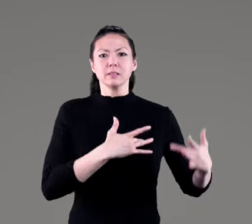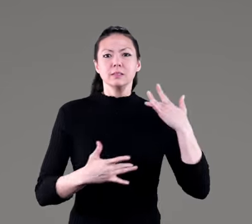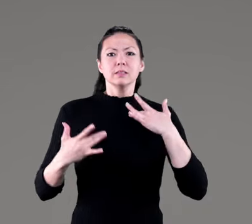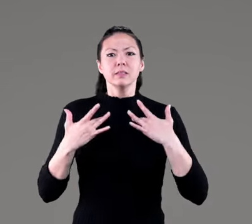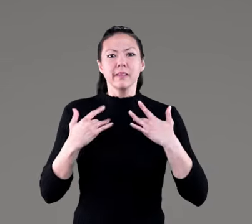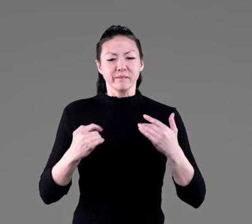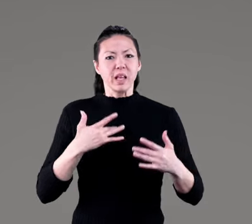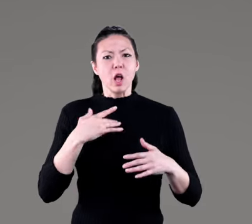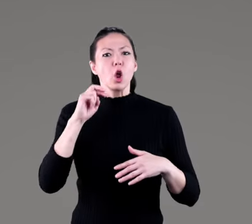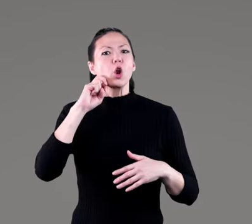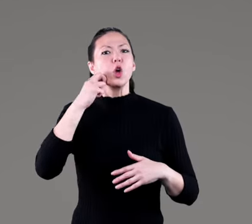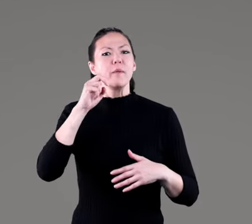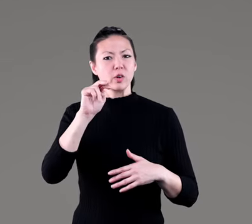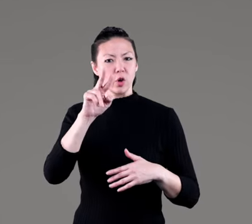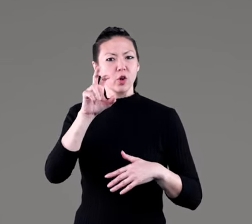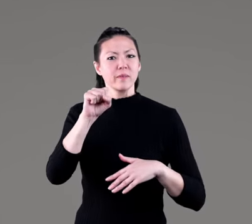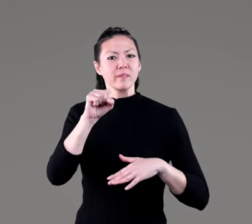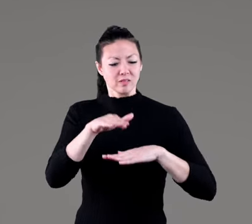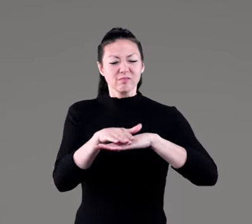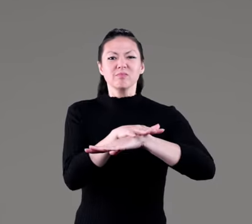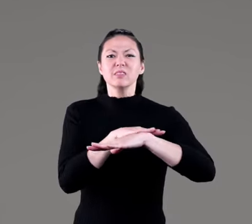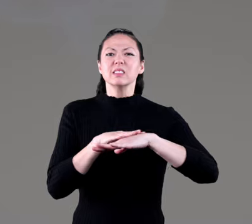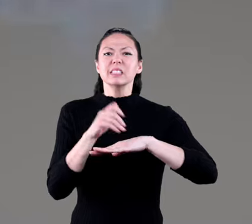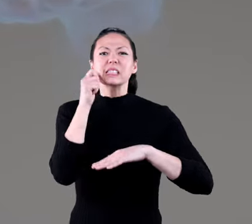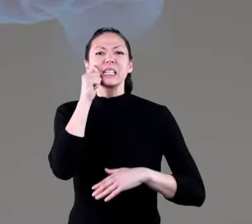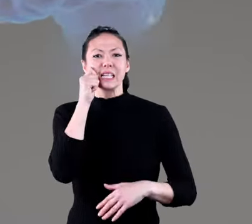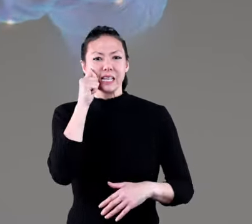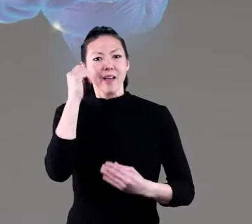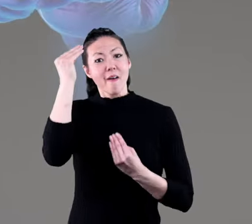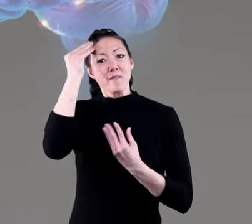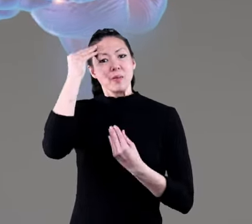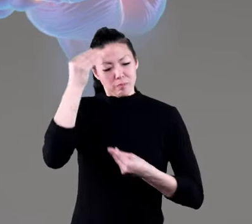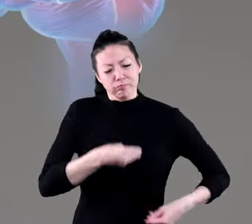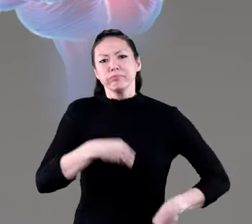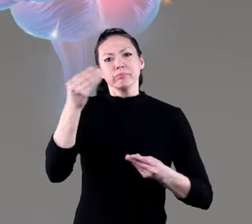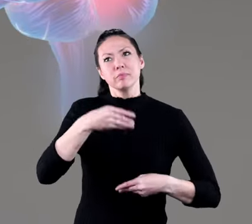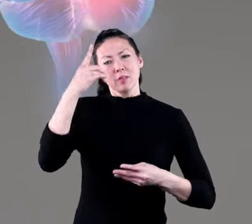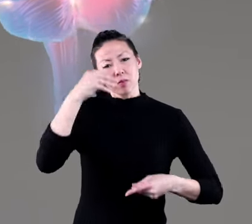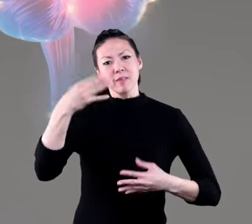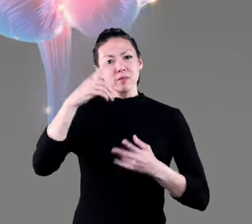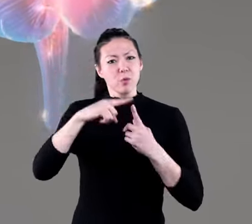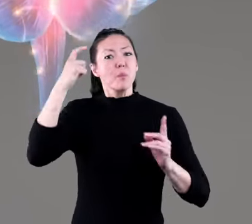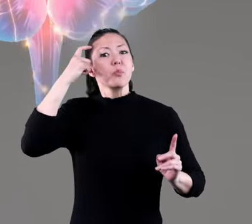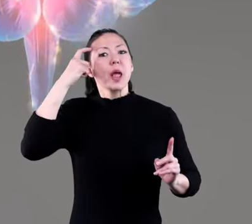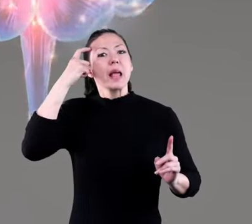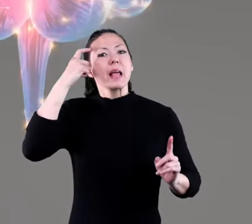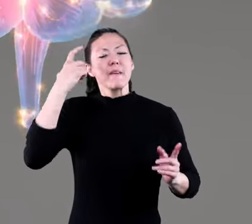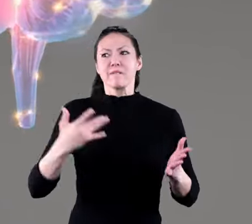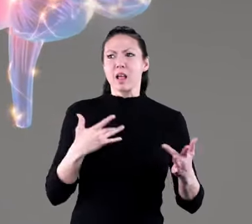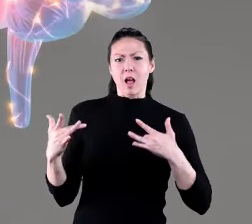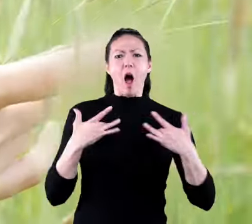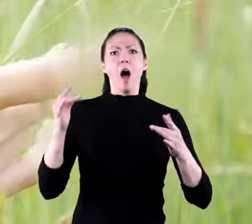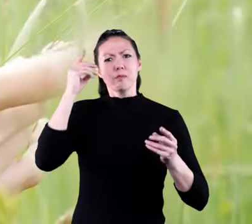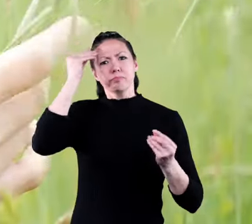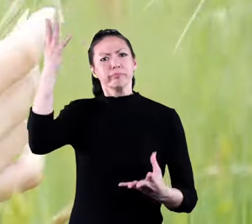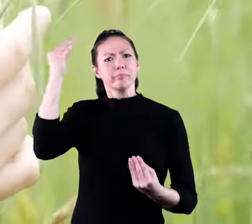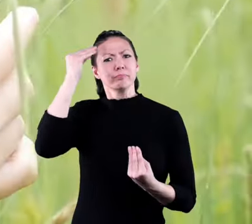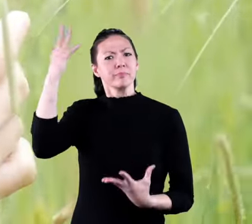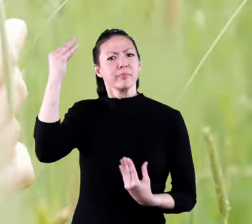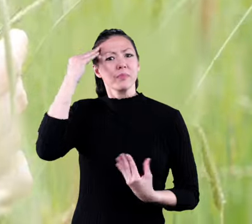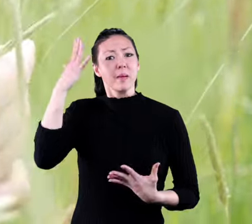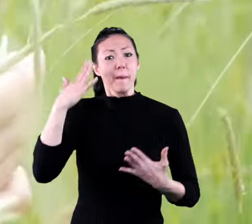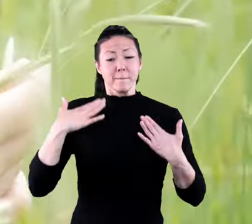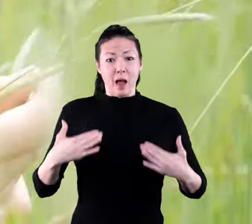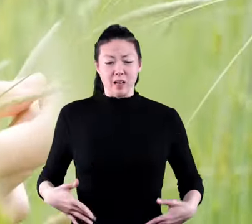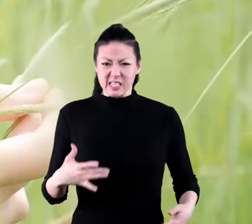there are many nerves located in your skin they collect information to send to the brain about what we are feeling some parts of